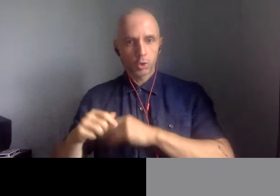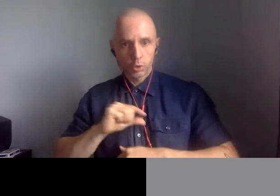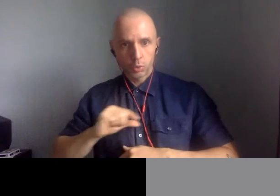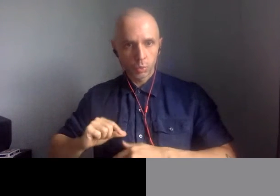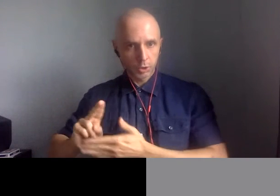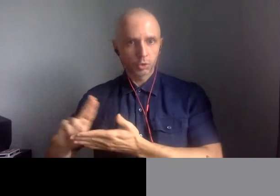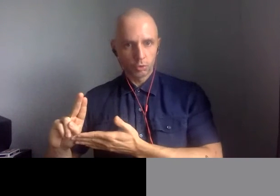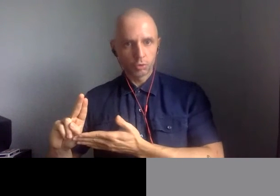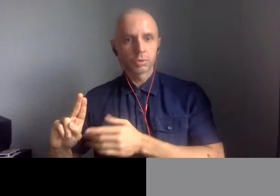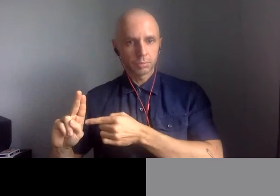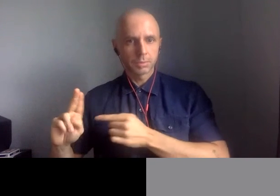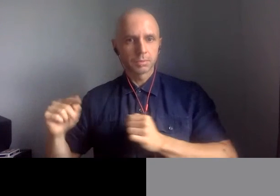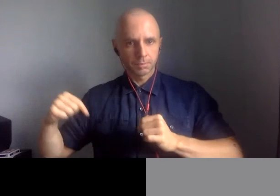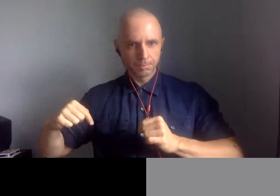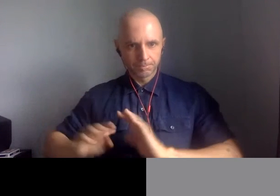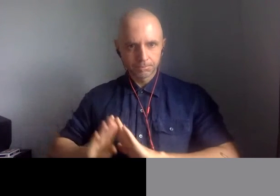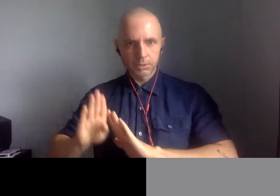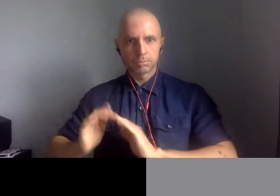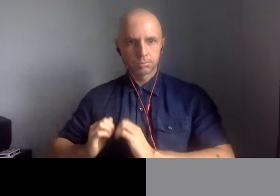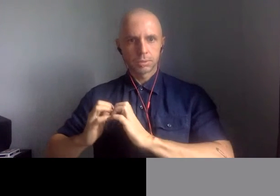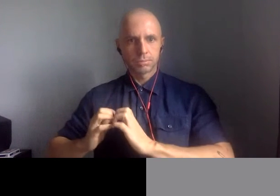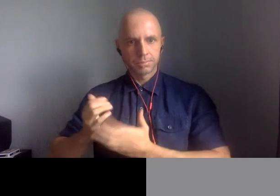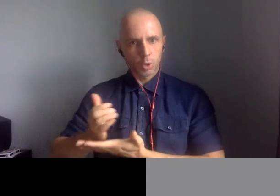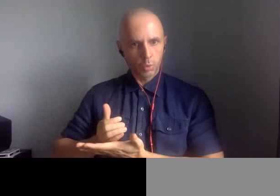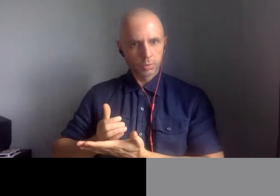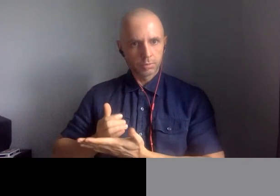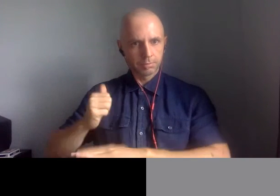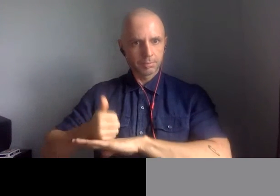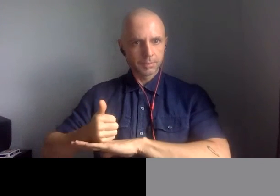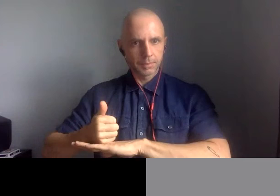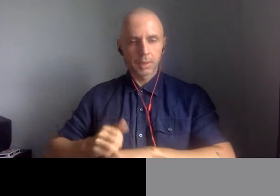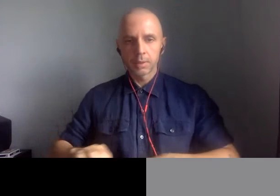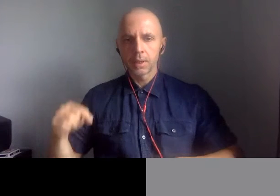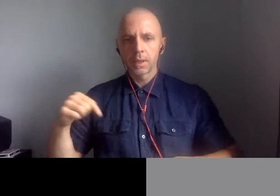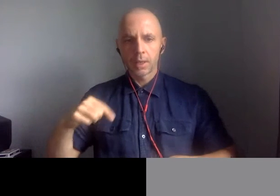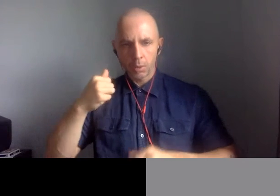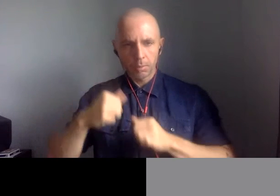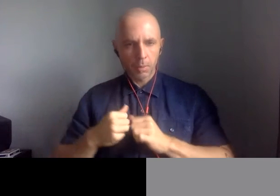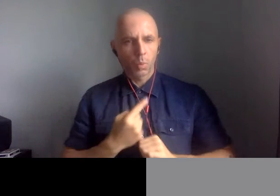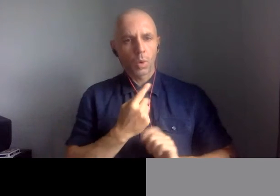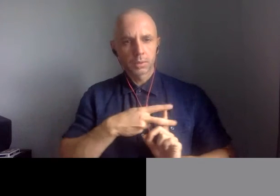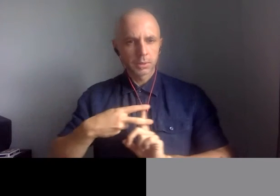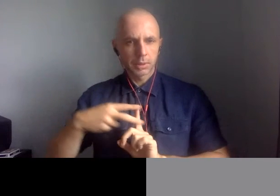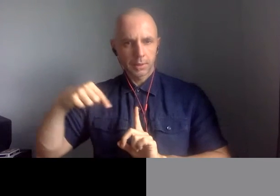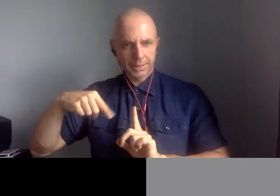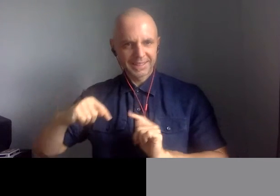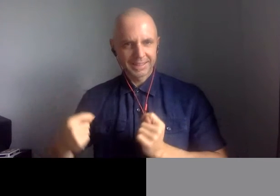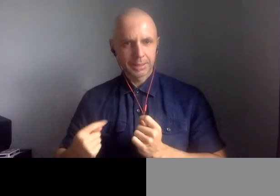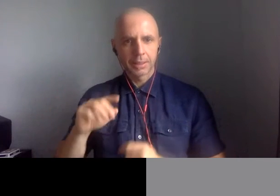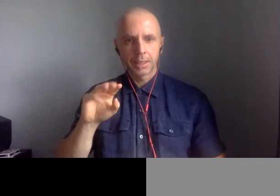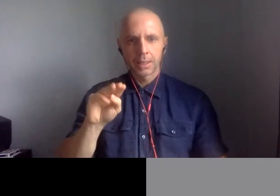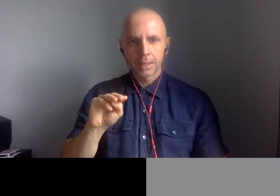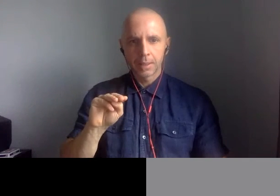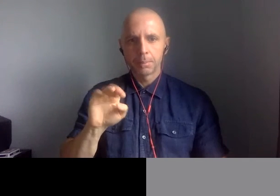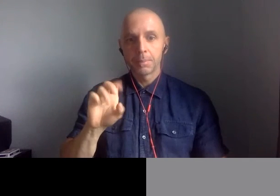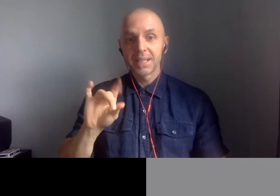years, somebody gets replaced. The medieval historian was replaced with a 20th century historian, so we